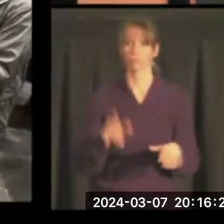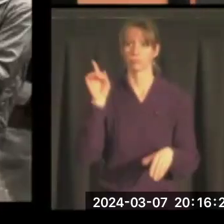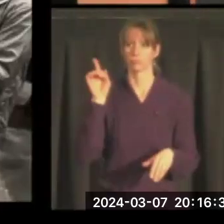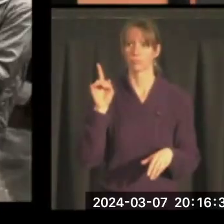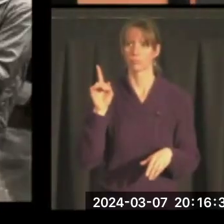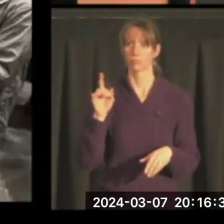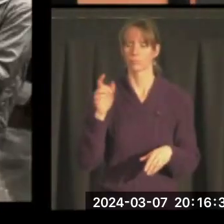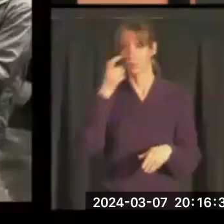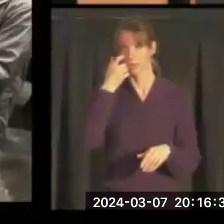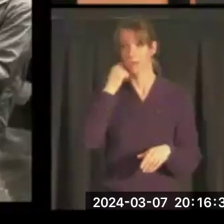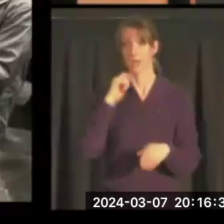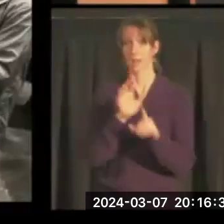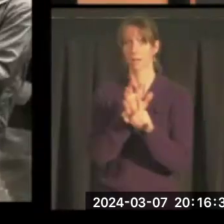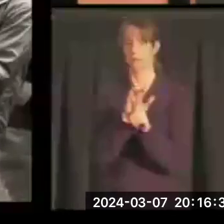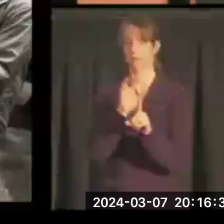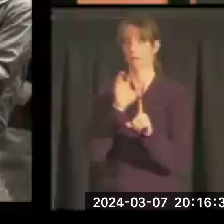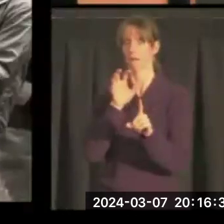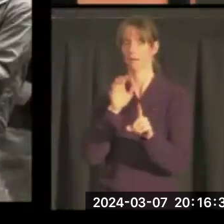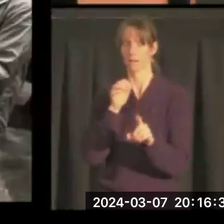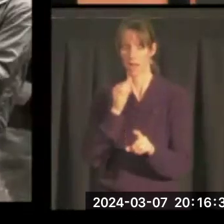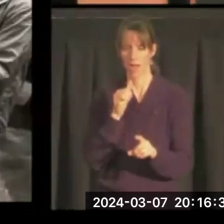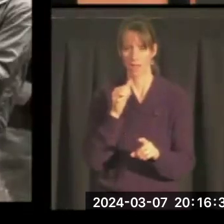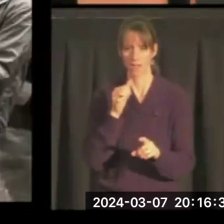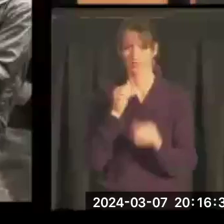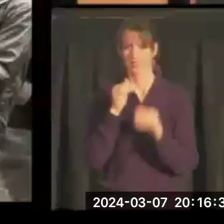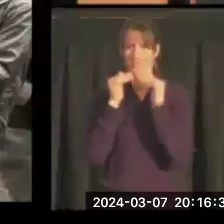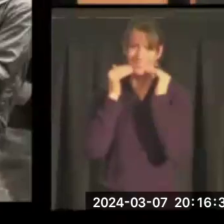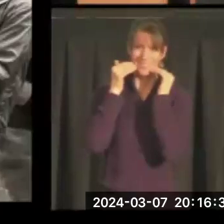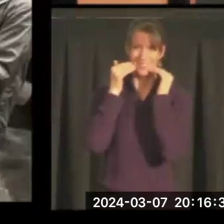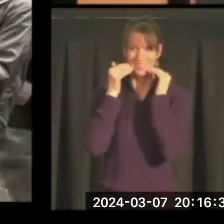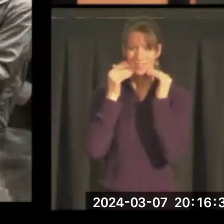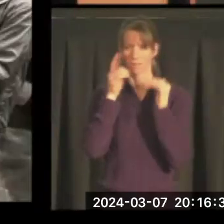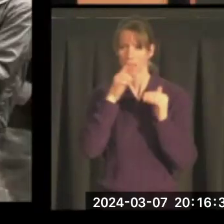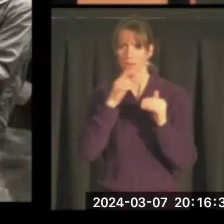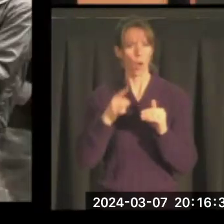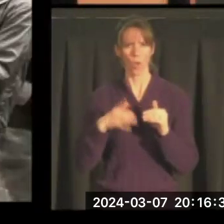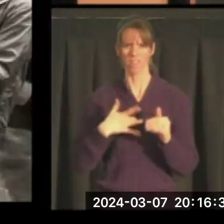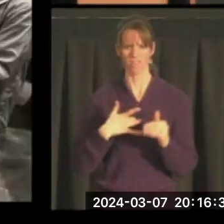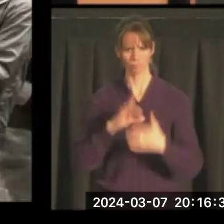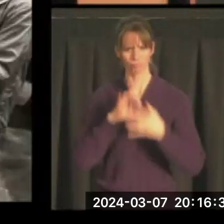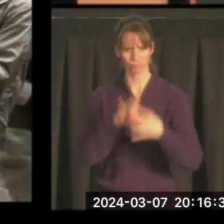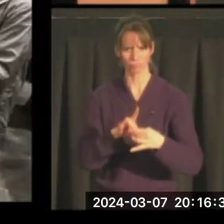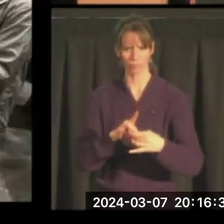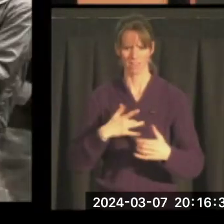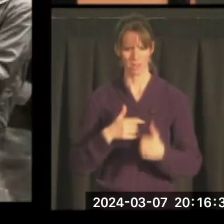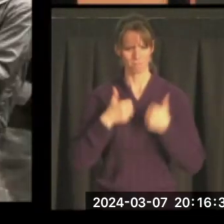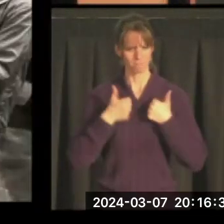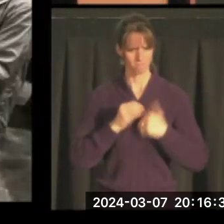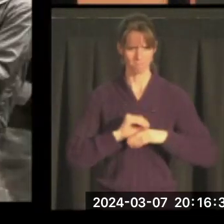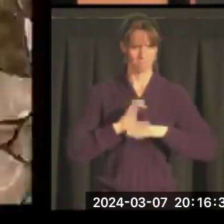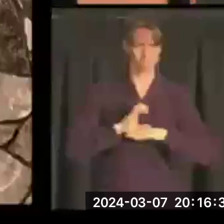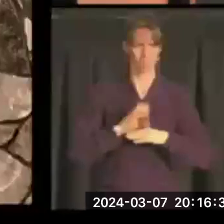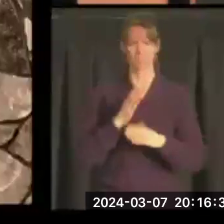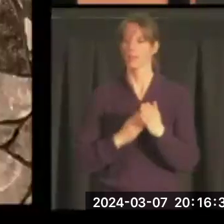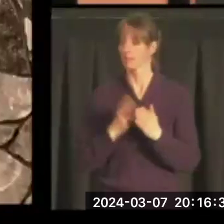There's not this standoffish. There's not some kind of phony smile. They feel good. And he feels good. And so when